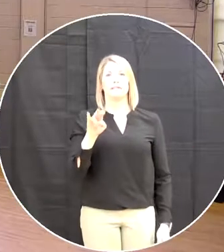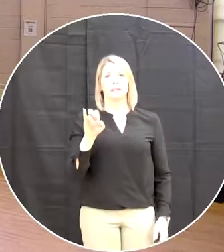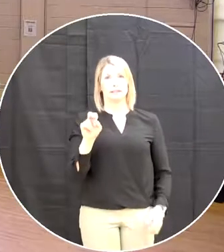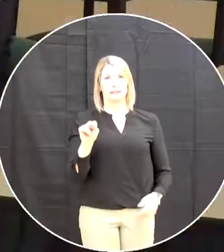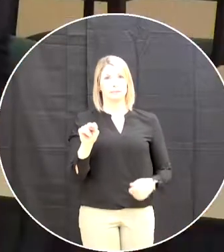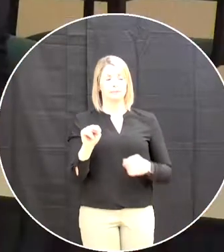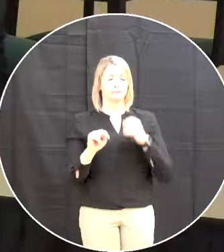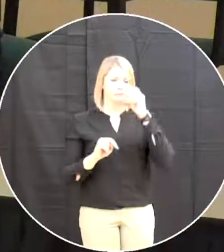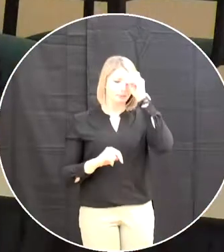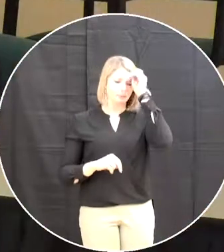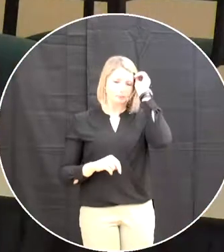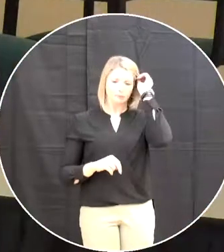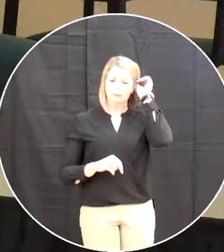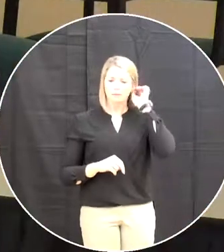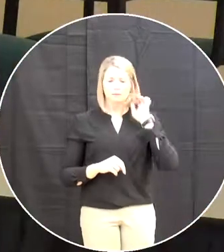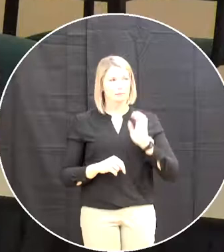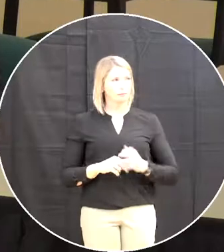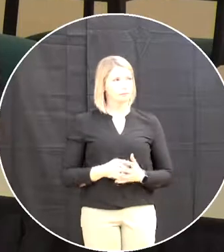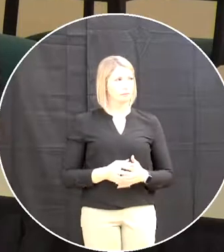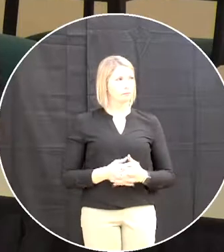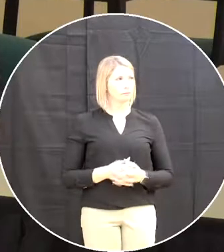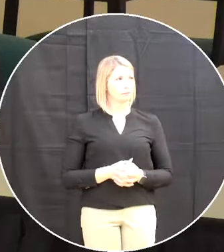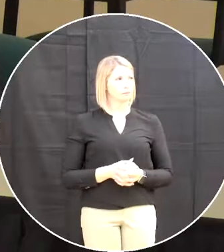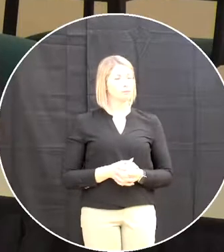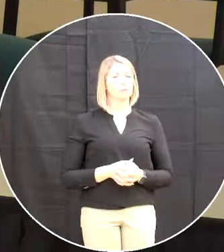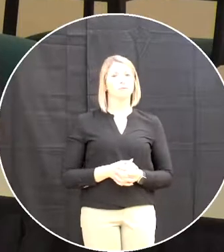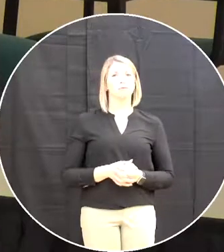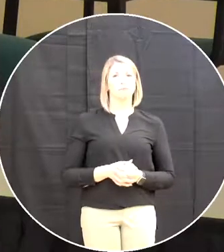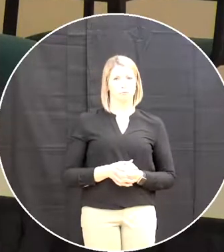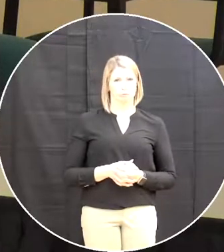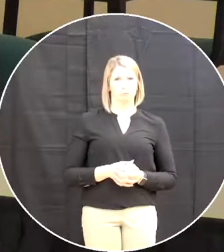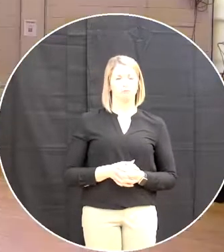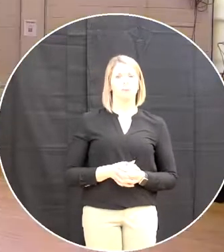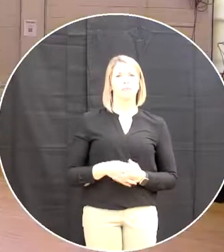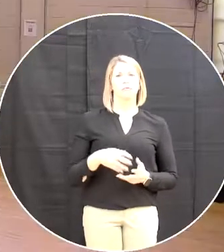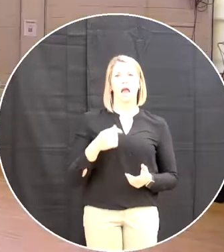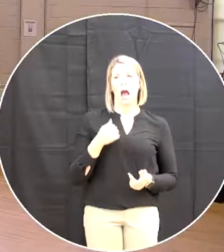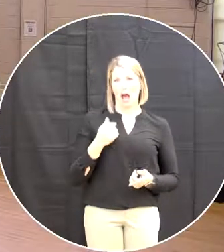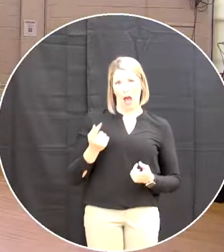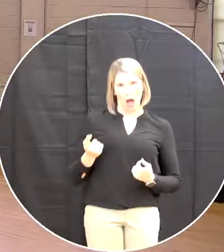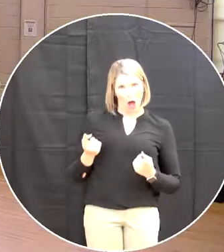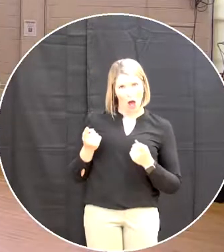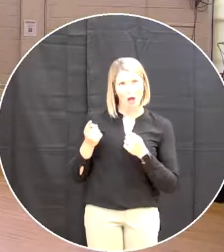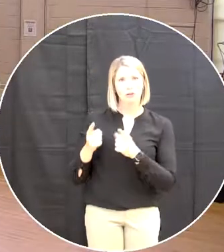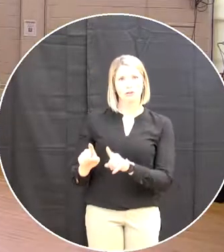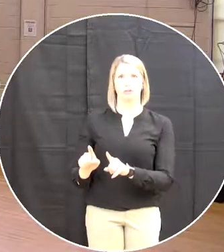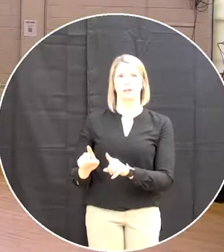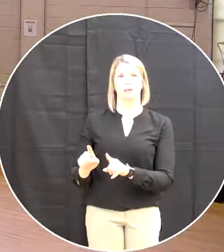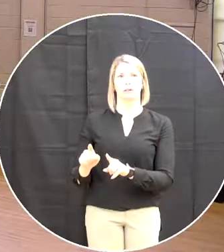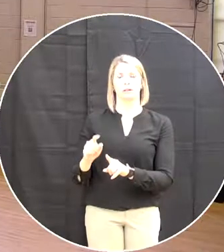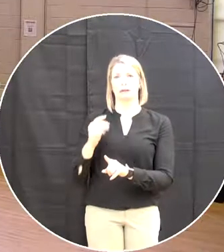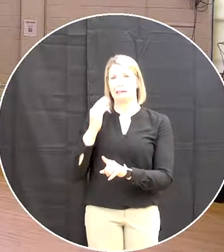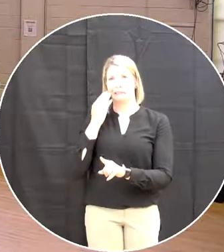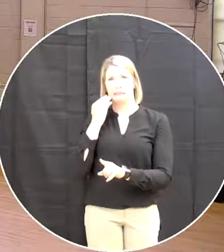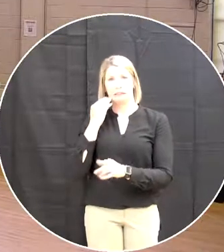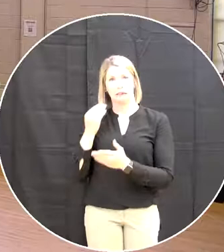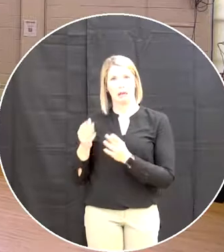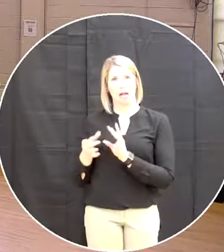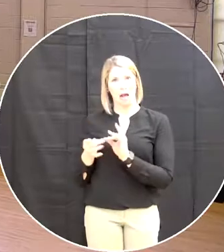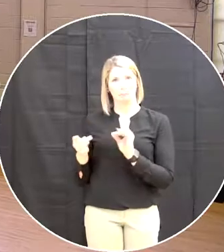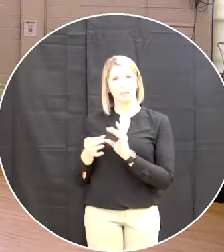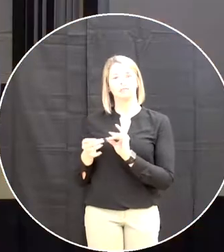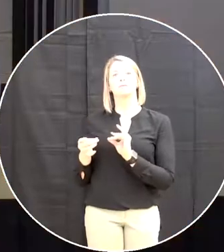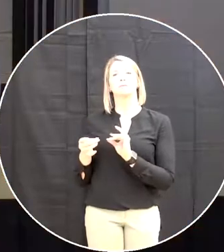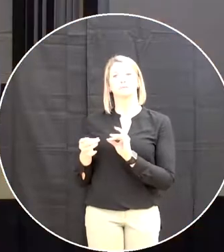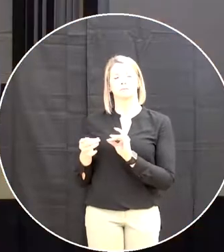i'm sure chair i concur with mr burden's analysis here um we